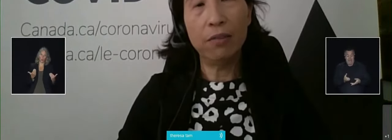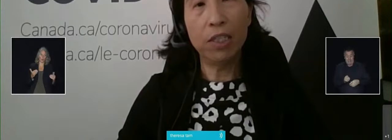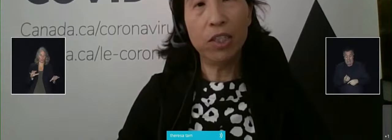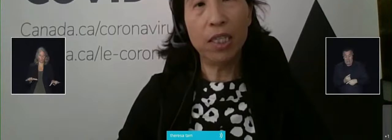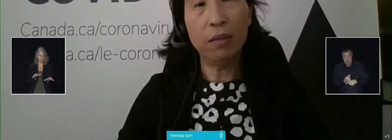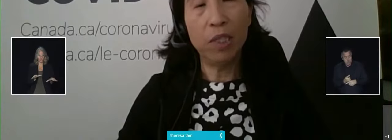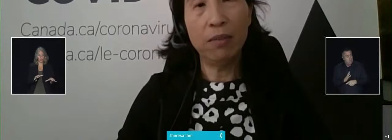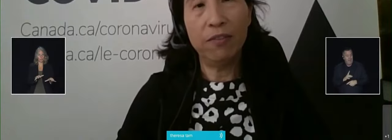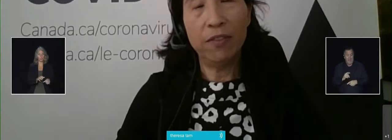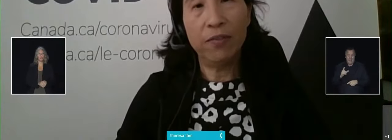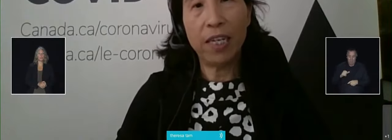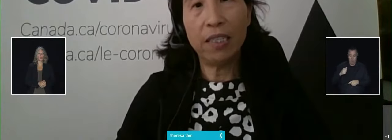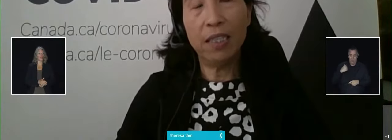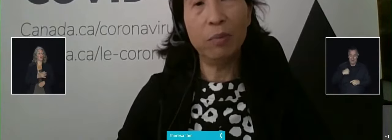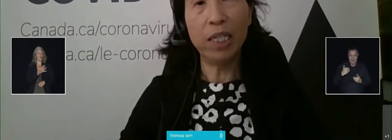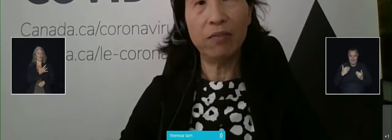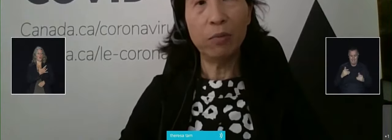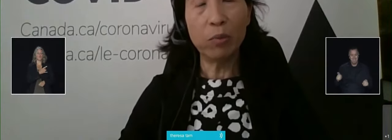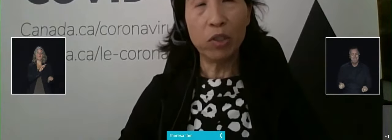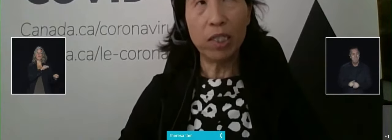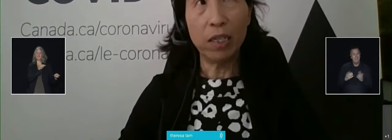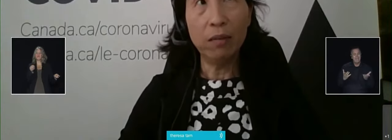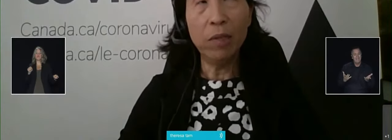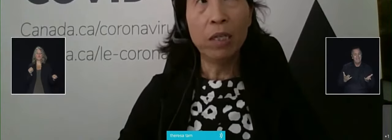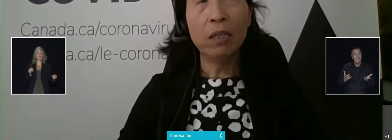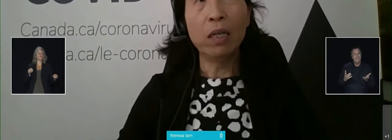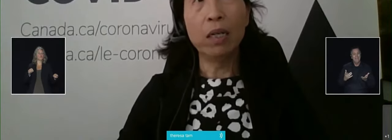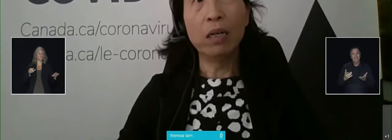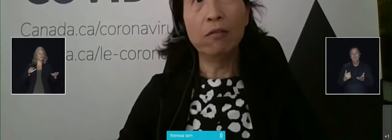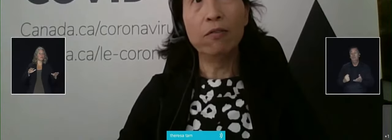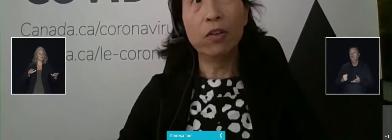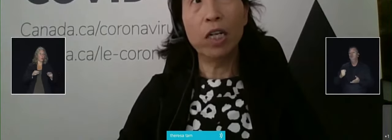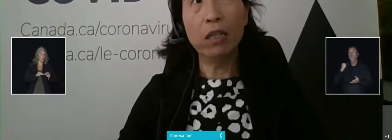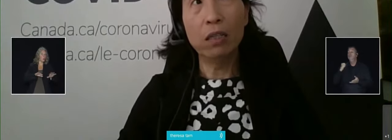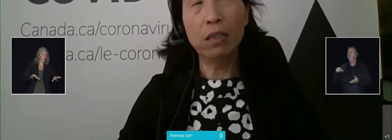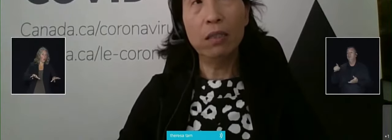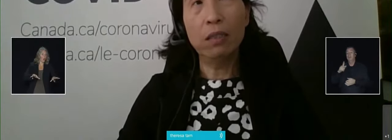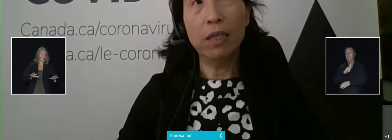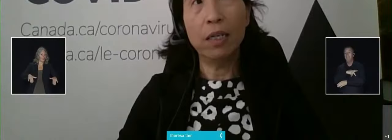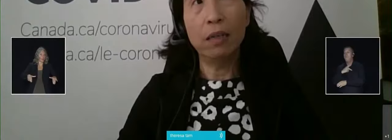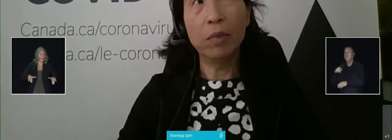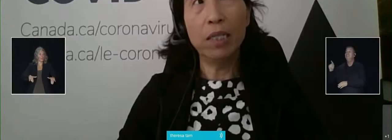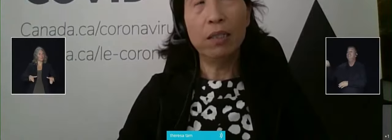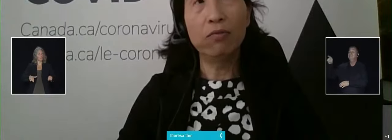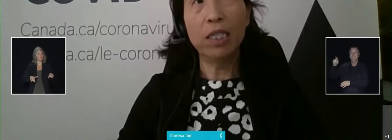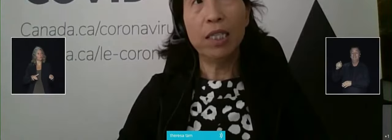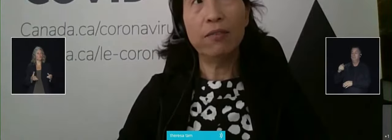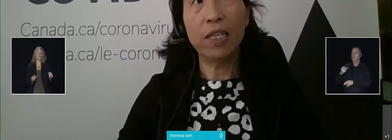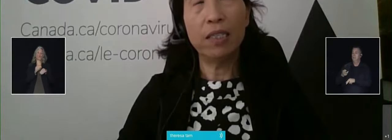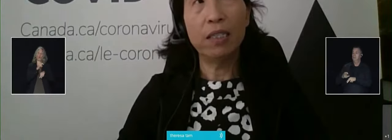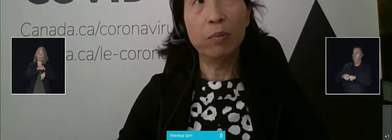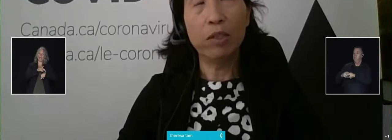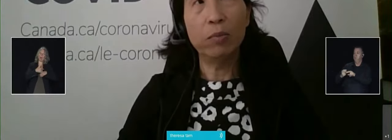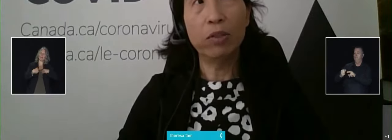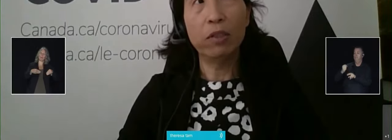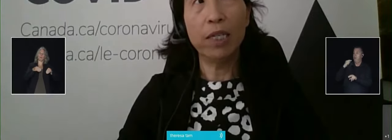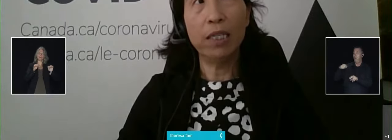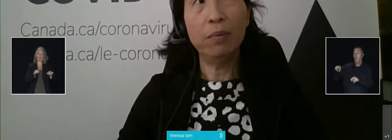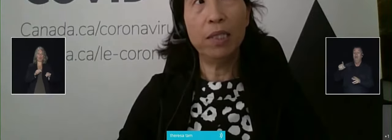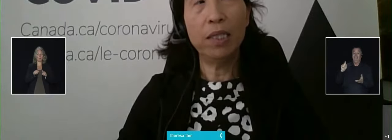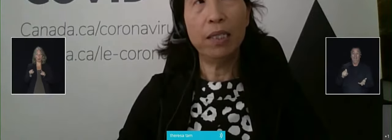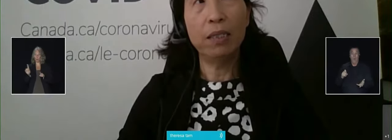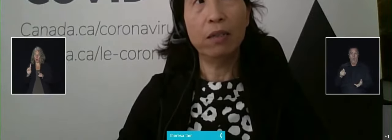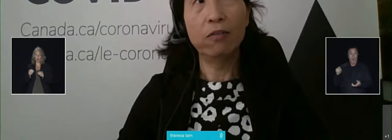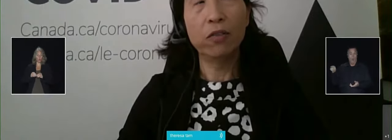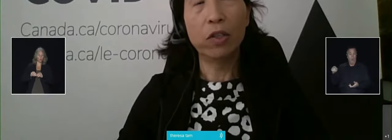the acceleration hasn't been as fast, they may have a bit more time. For others, it is really as fast as possible.